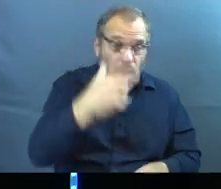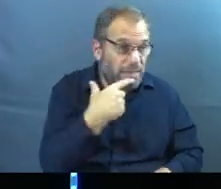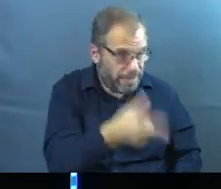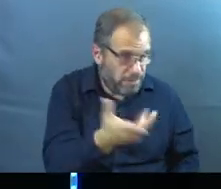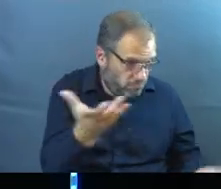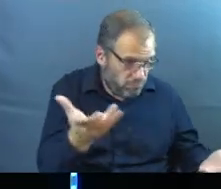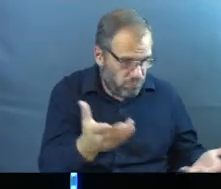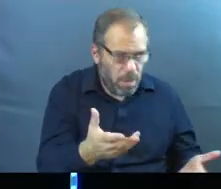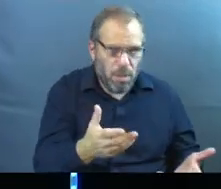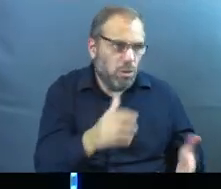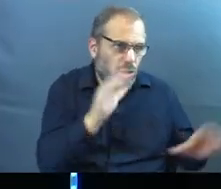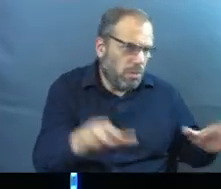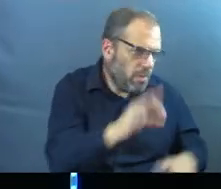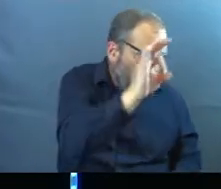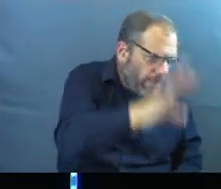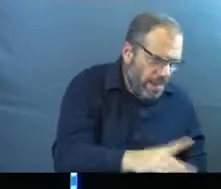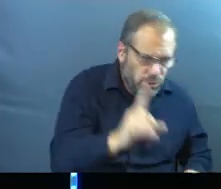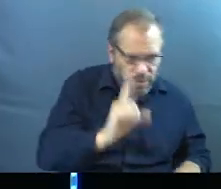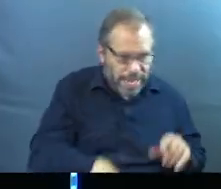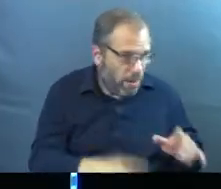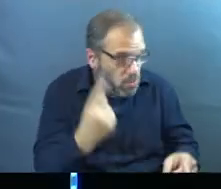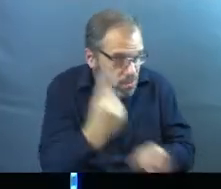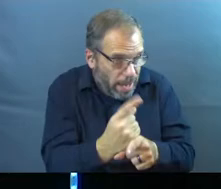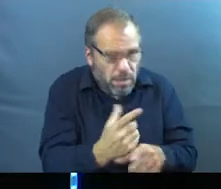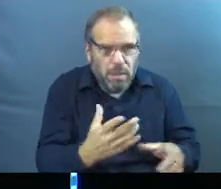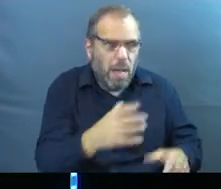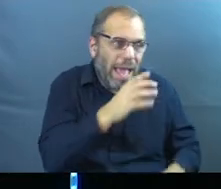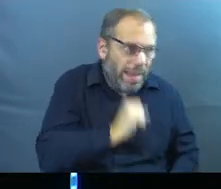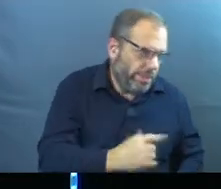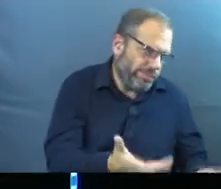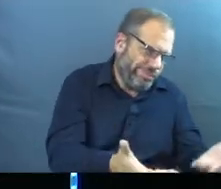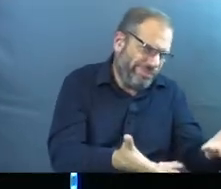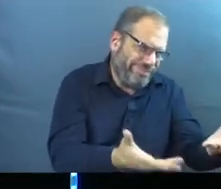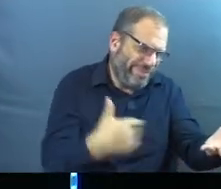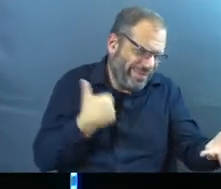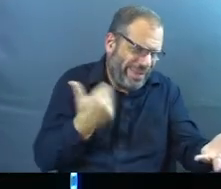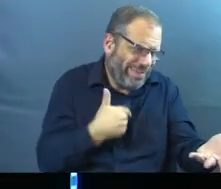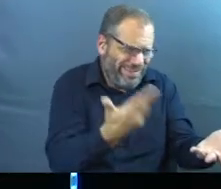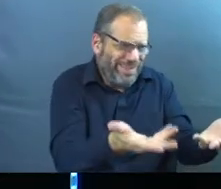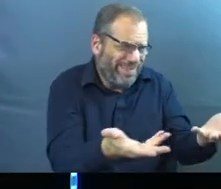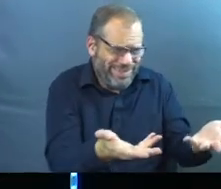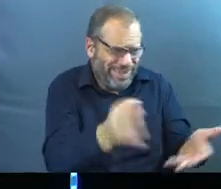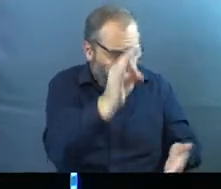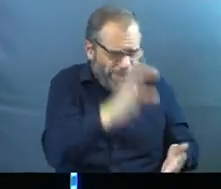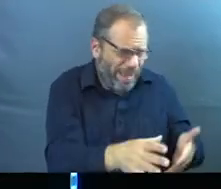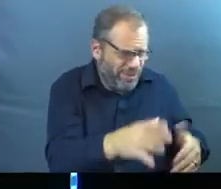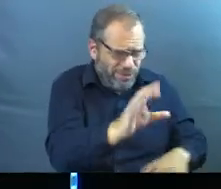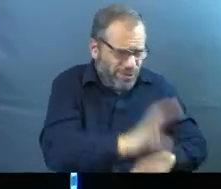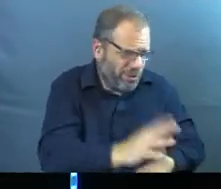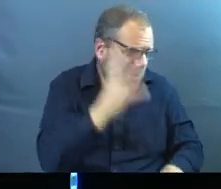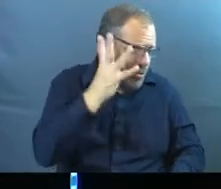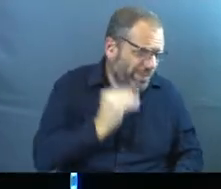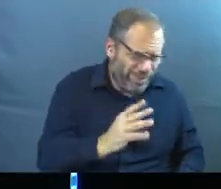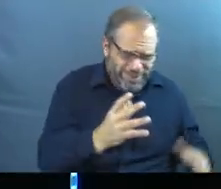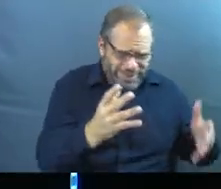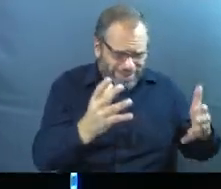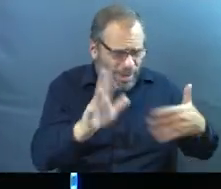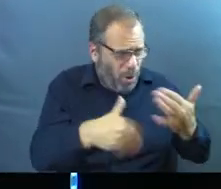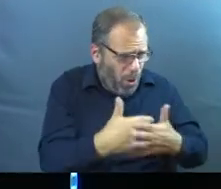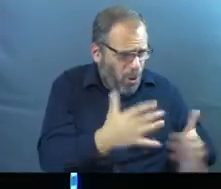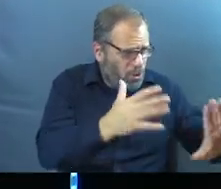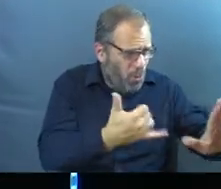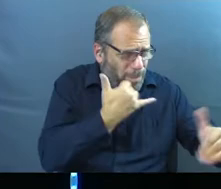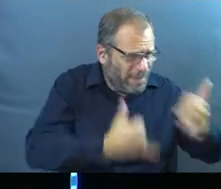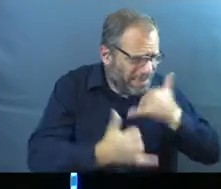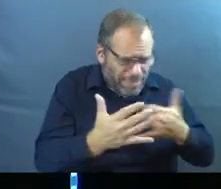are, why you shouldn't be, why you can't be, right? Age, right? Because of who you are, because of what you've been through, because of the